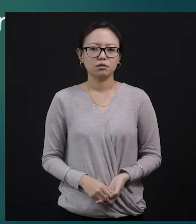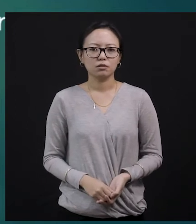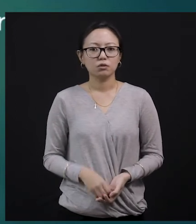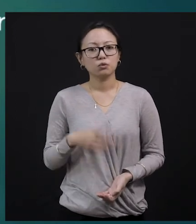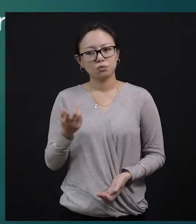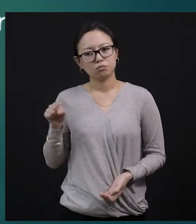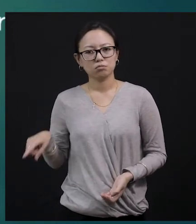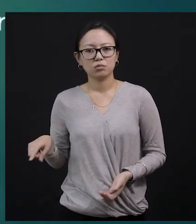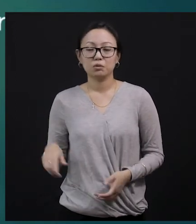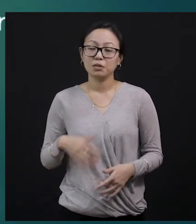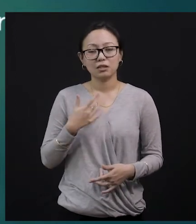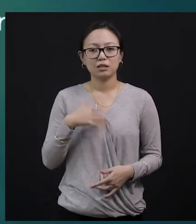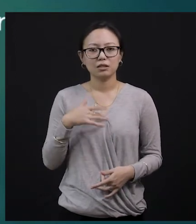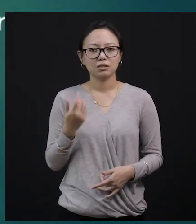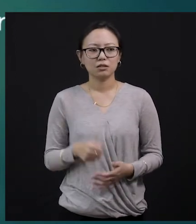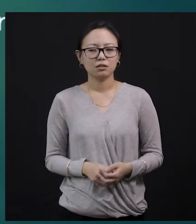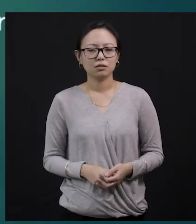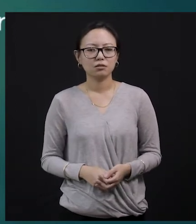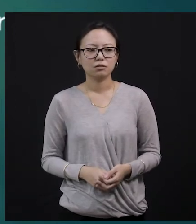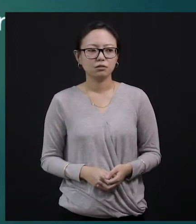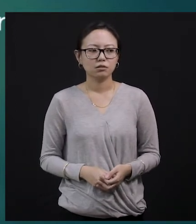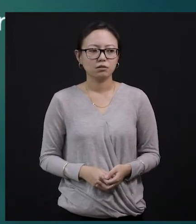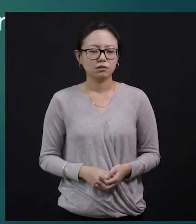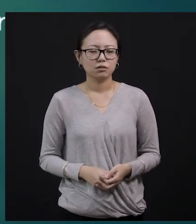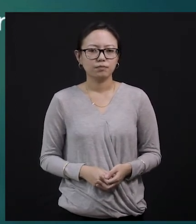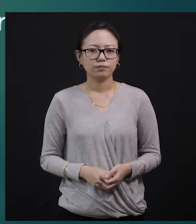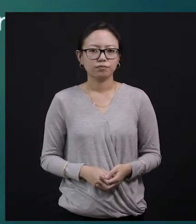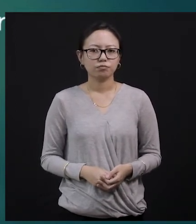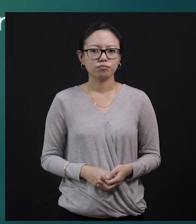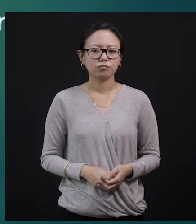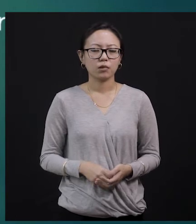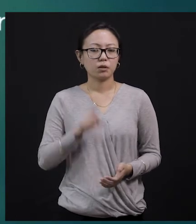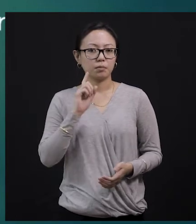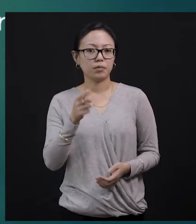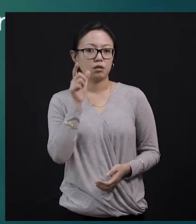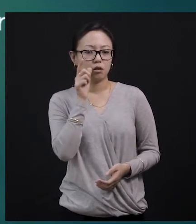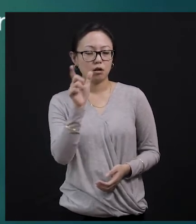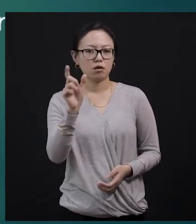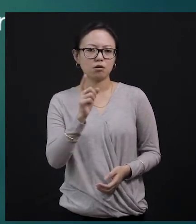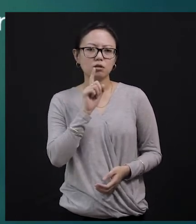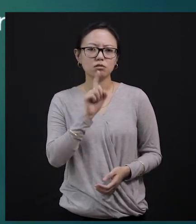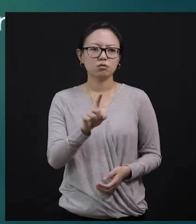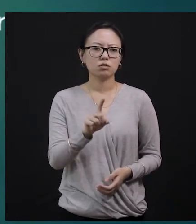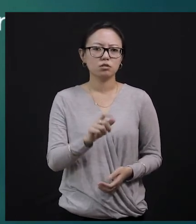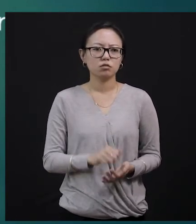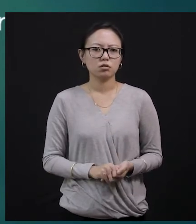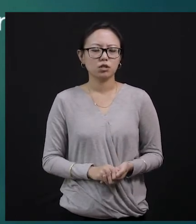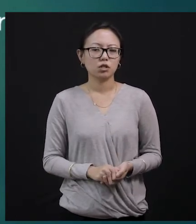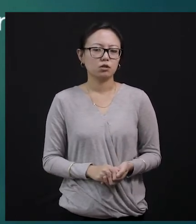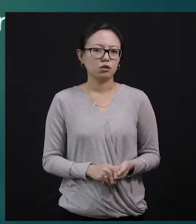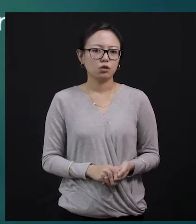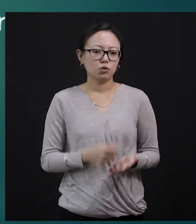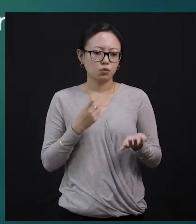excited to have a look around with Baya, but uncle gave them a condition. That means he told them to follow something. That